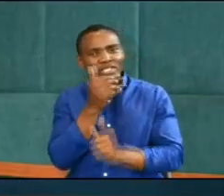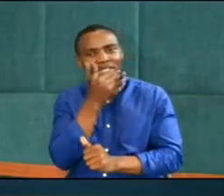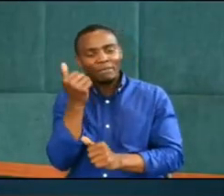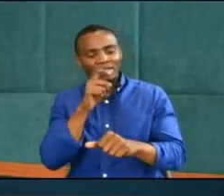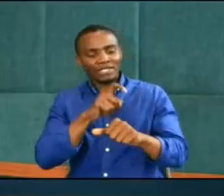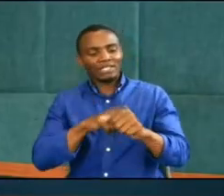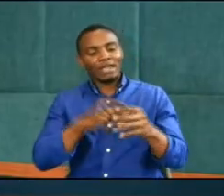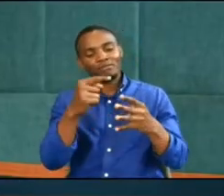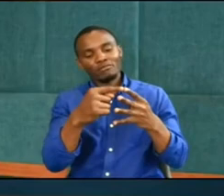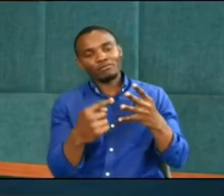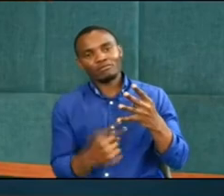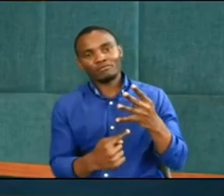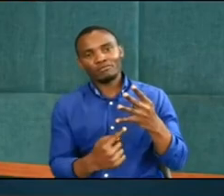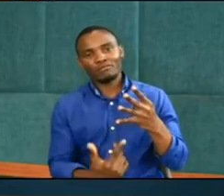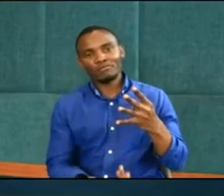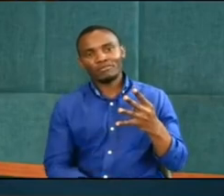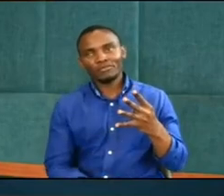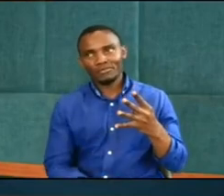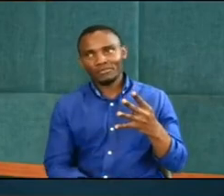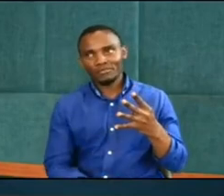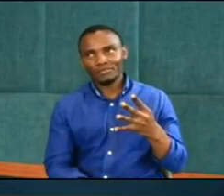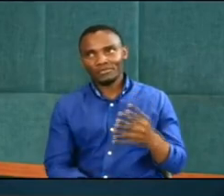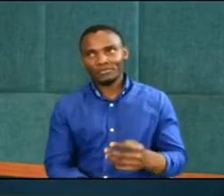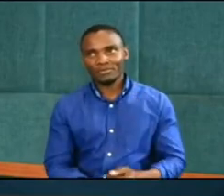times is he most likely to fall asleep?